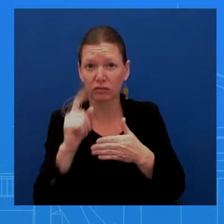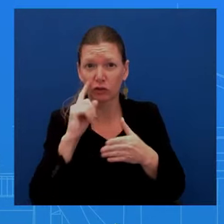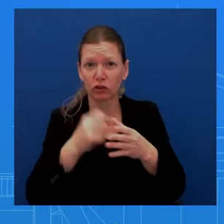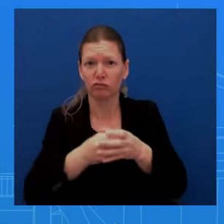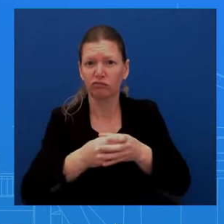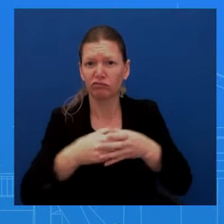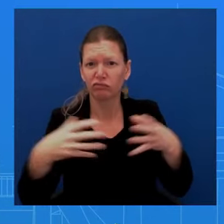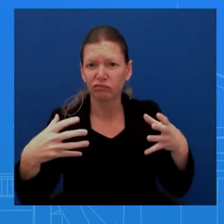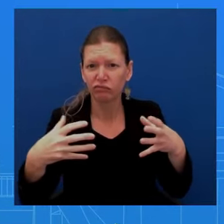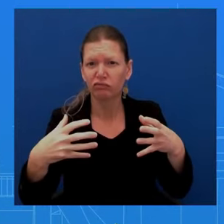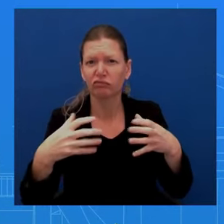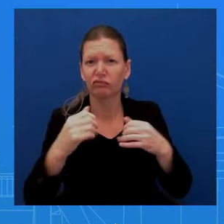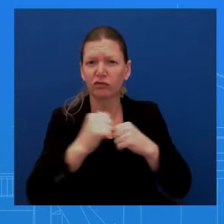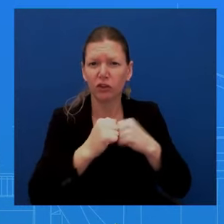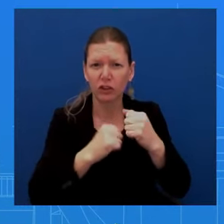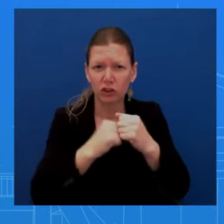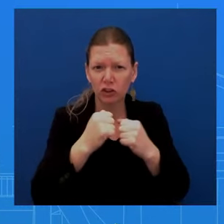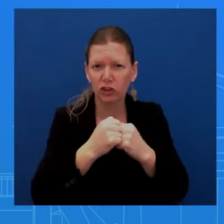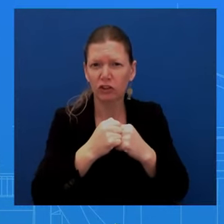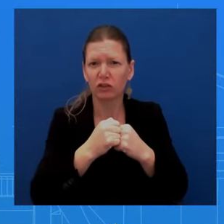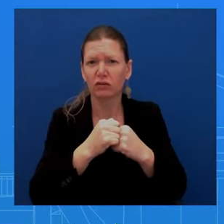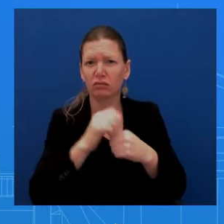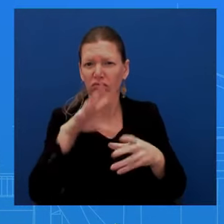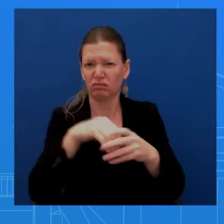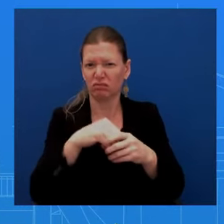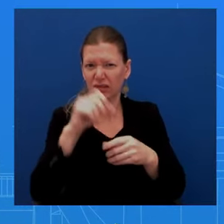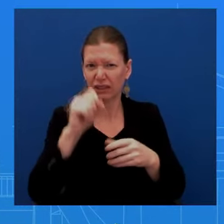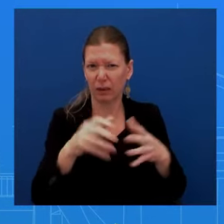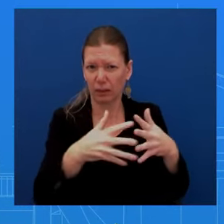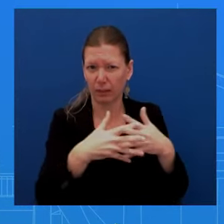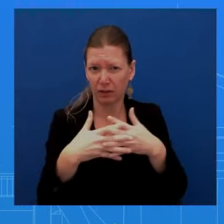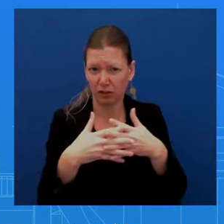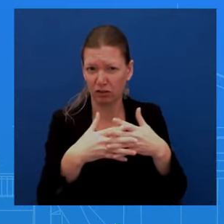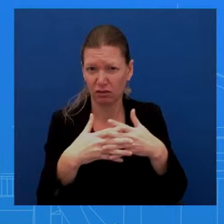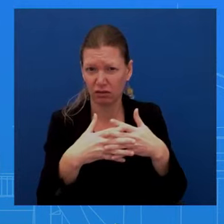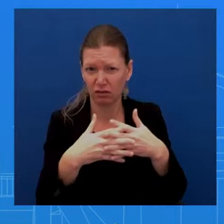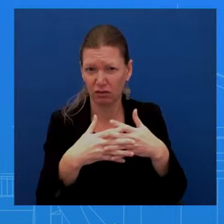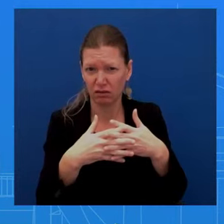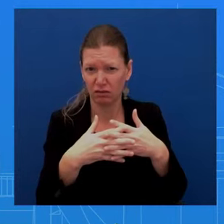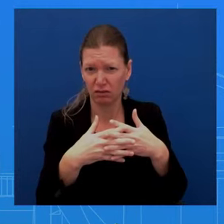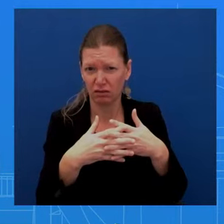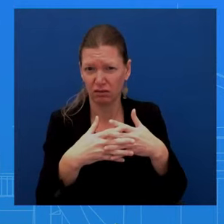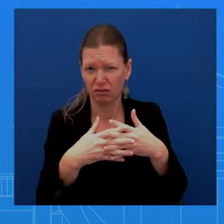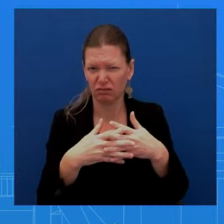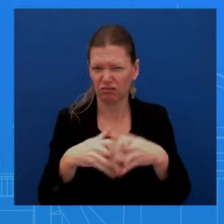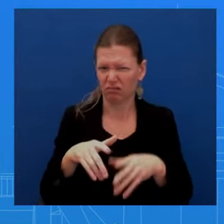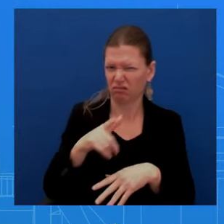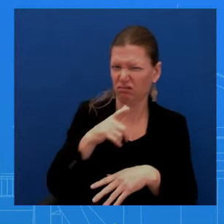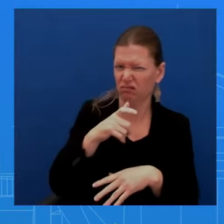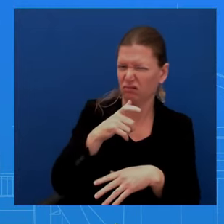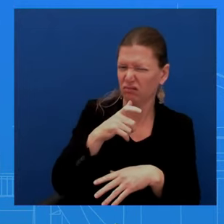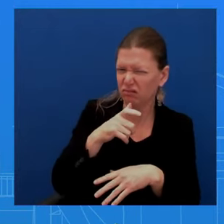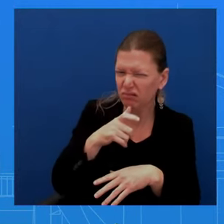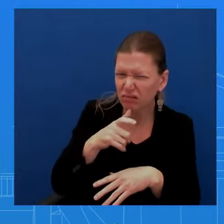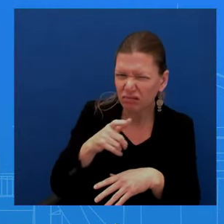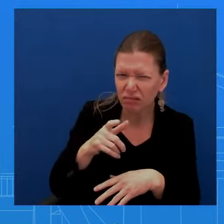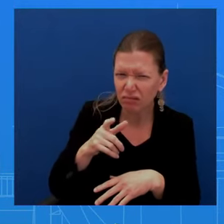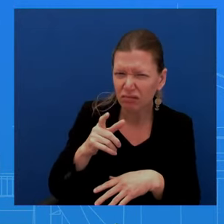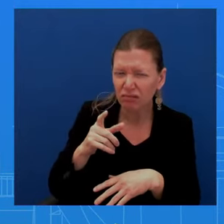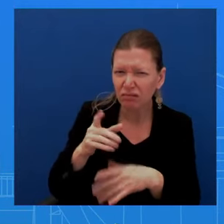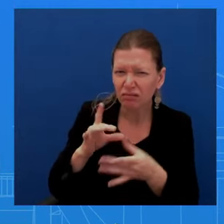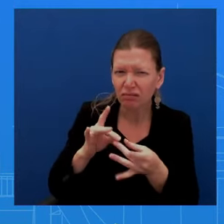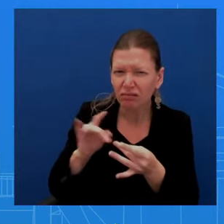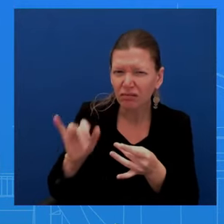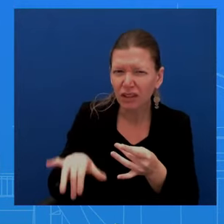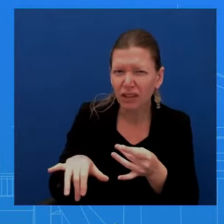willing to do any of those things? Who? And who you say was asking On love. Oh, so look, we have a very robust, strong relationship, uh, with the